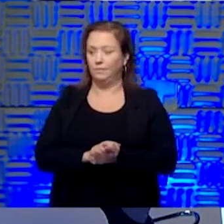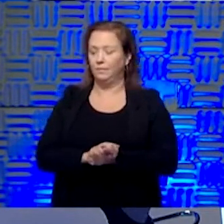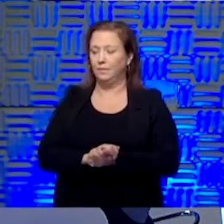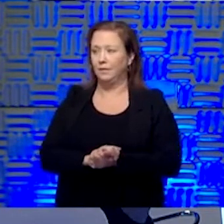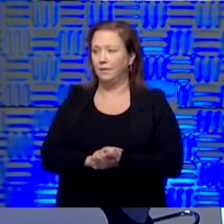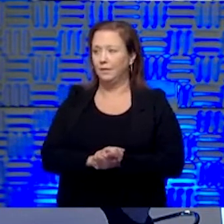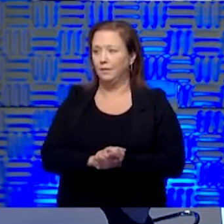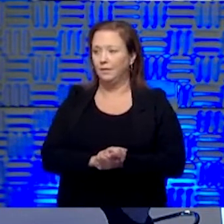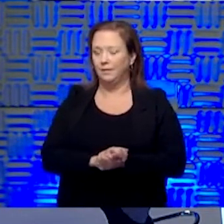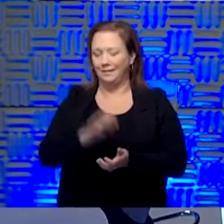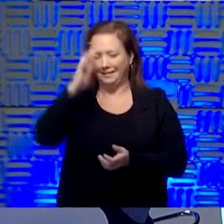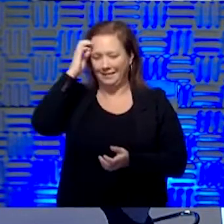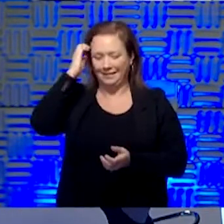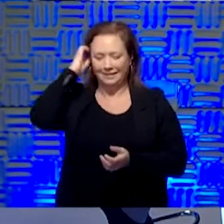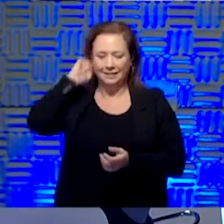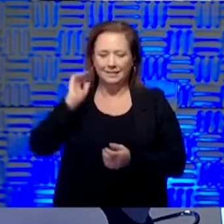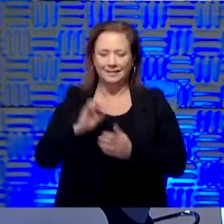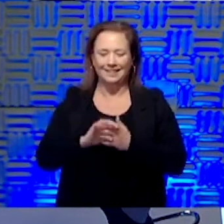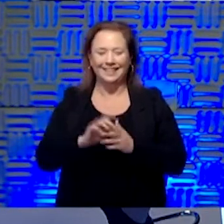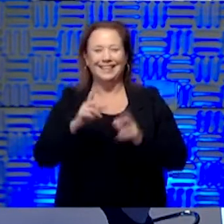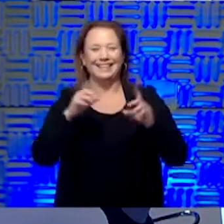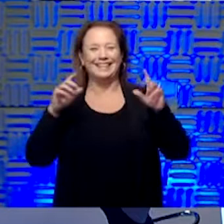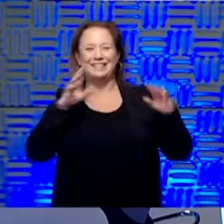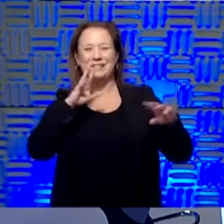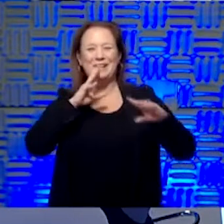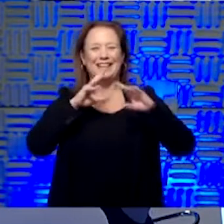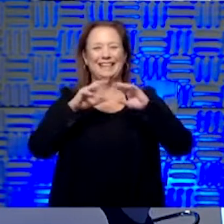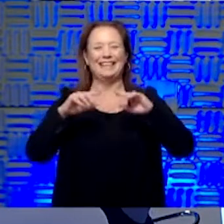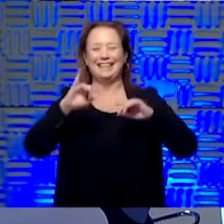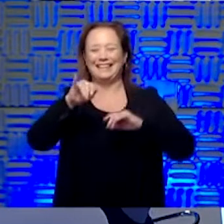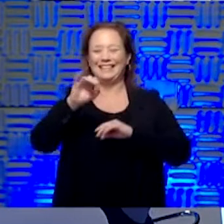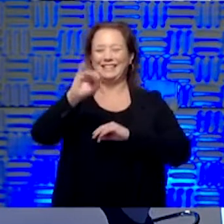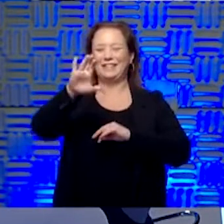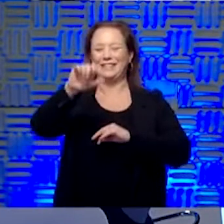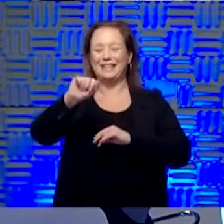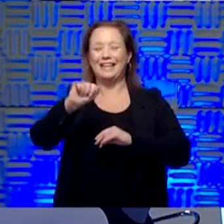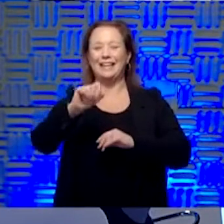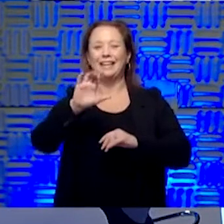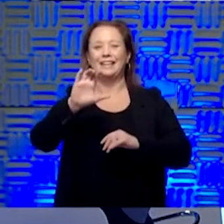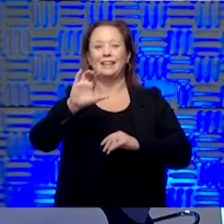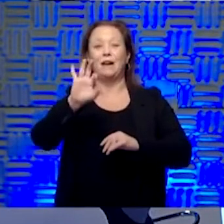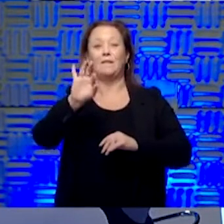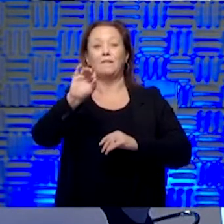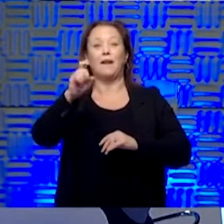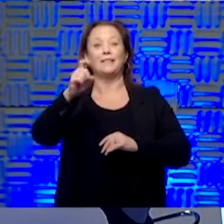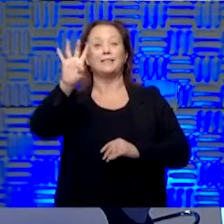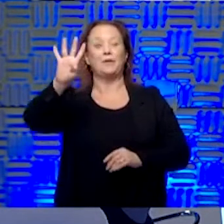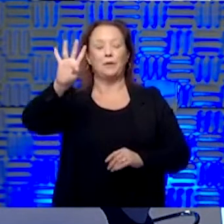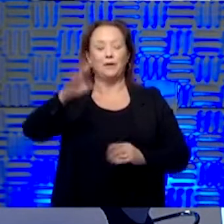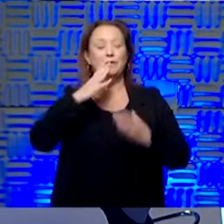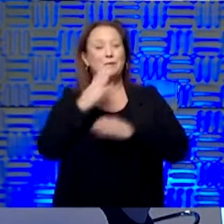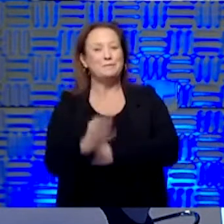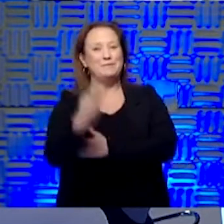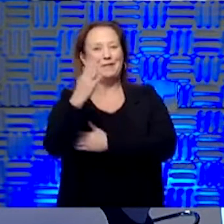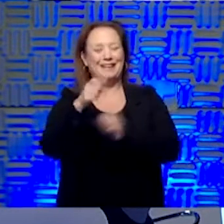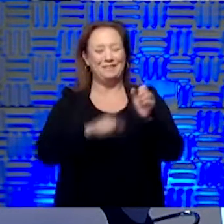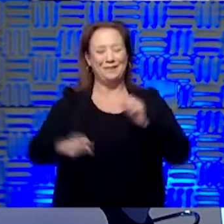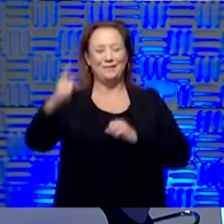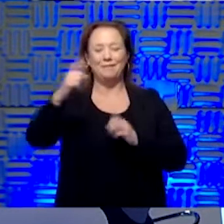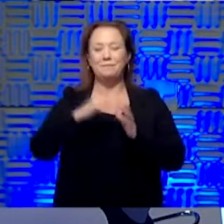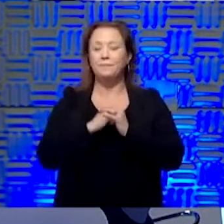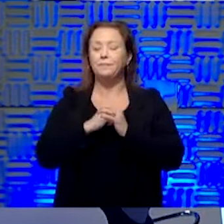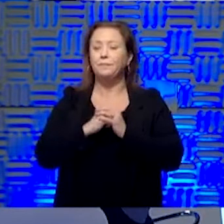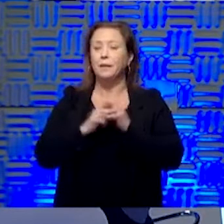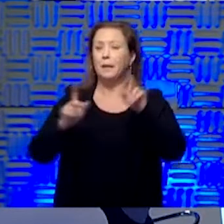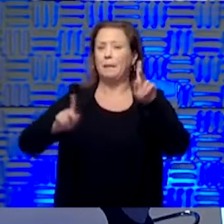that you're talking about telehealth? Oh, go ahead. You go ahead. Oh, thanks. Thanks, Jess. This is Fox 4. Good morning, everyone. I had a question